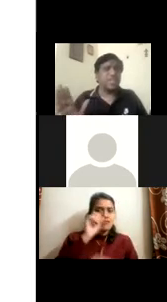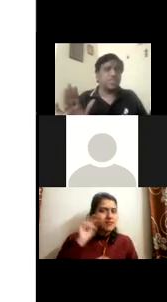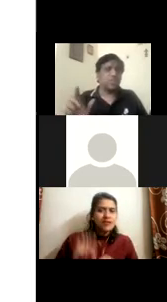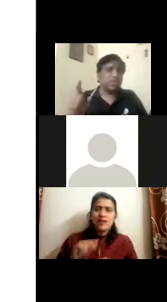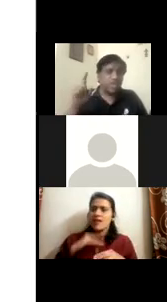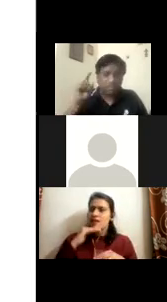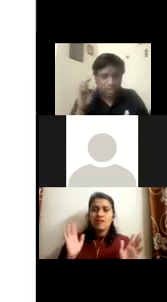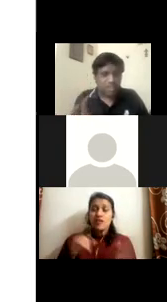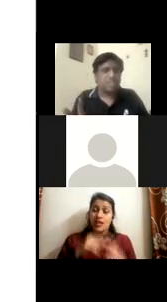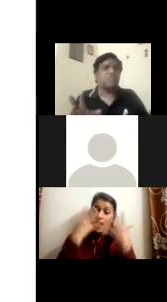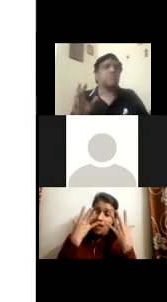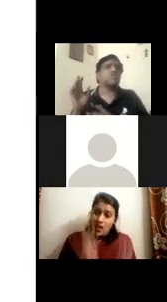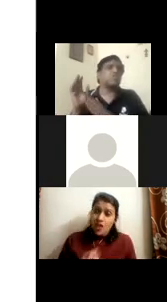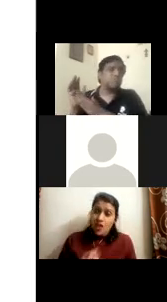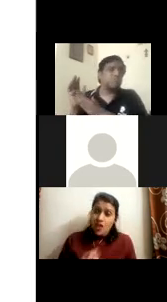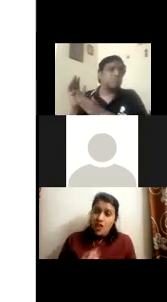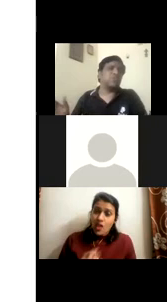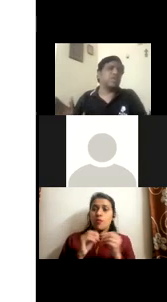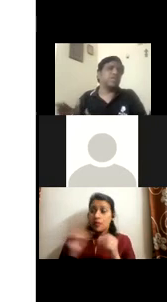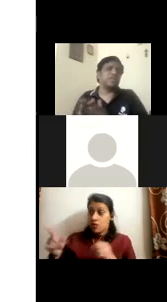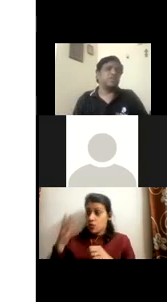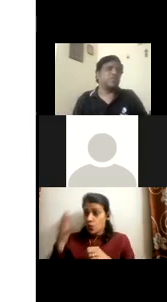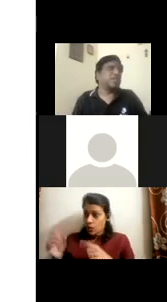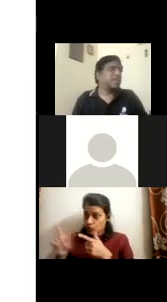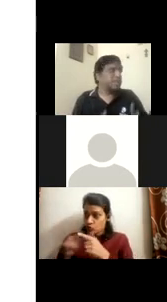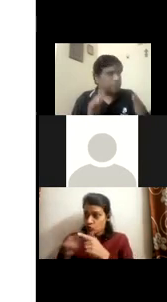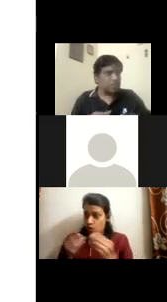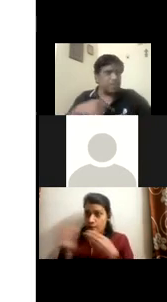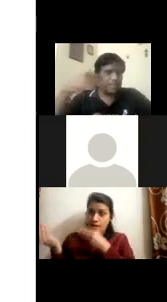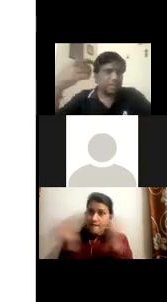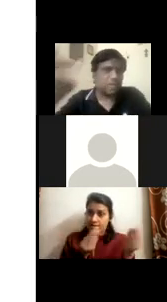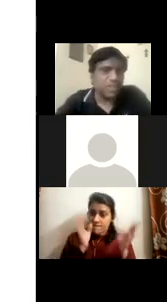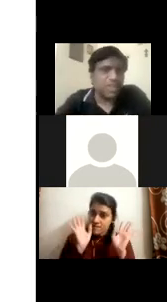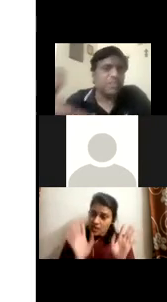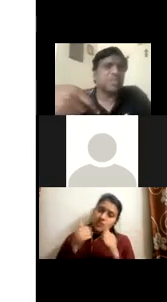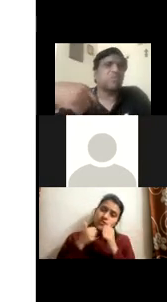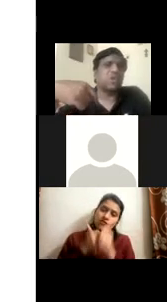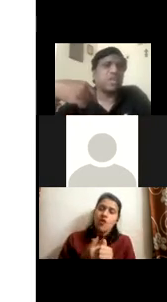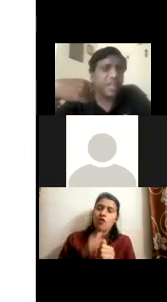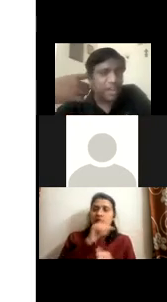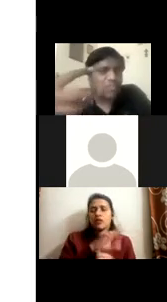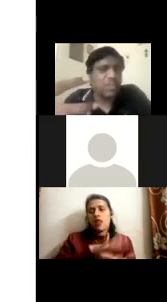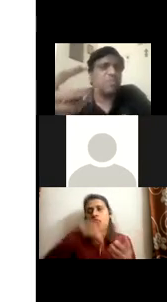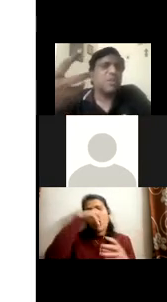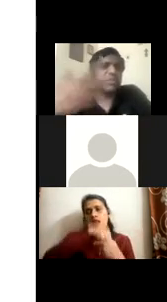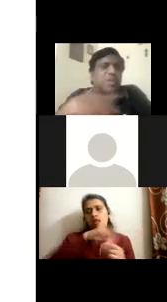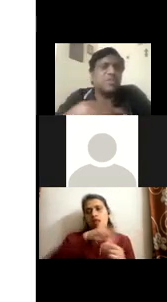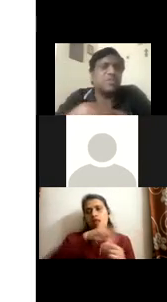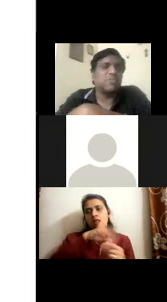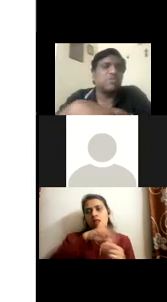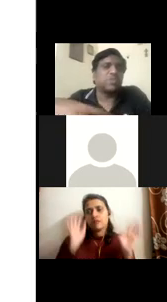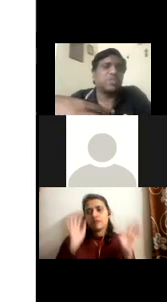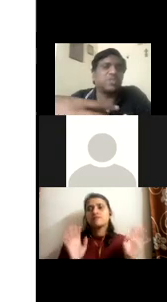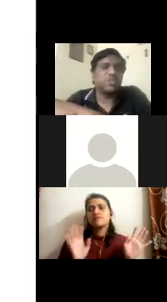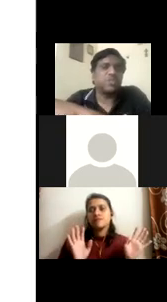really needs a job. If you are serious about the job, please look at that individual. Then the, that's how the internships are modeled and the end of the, based